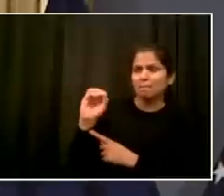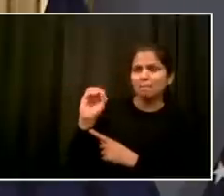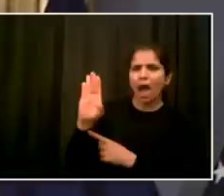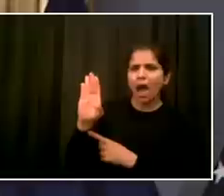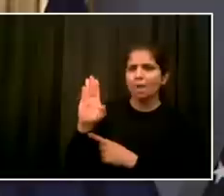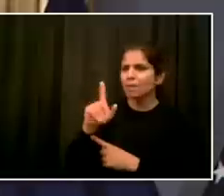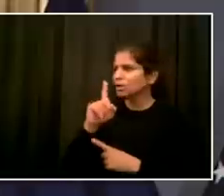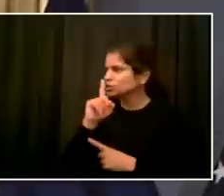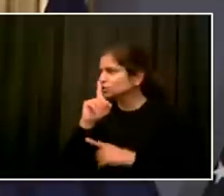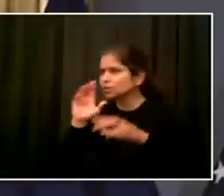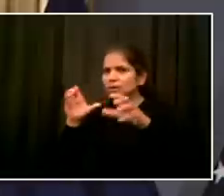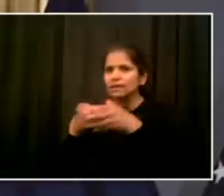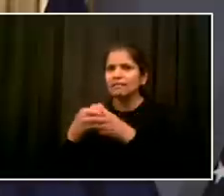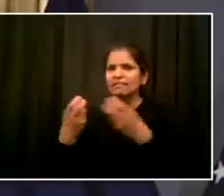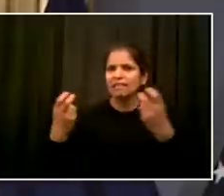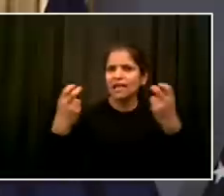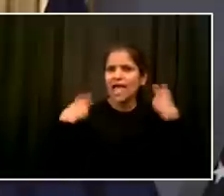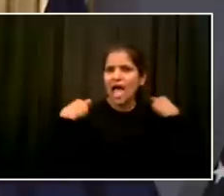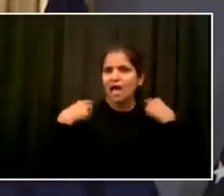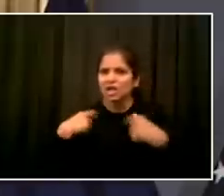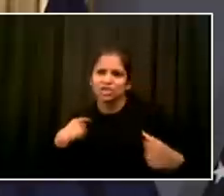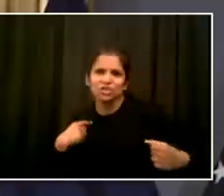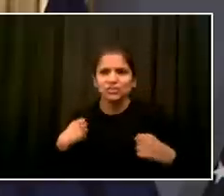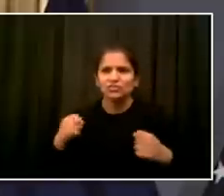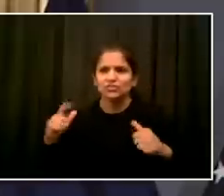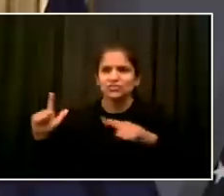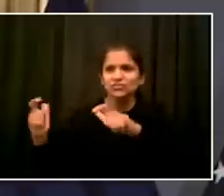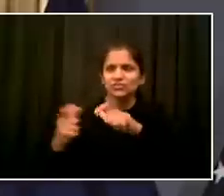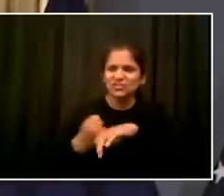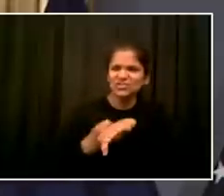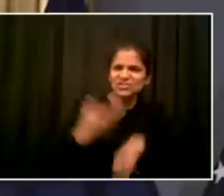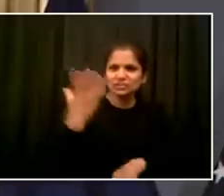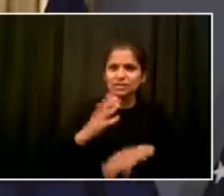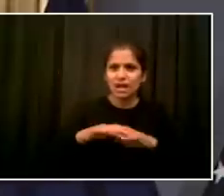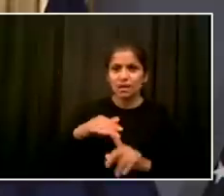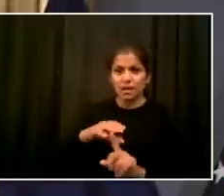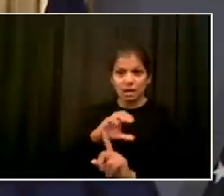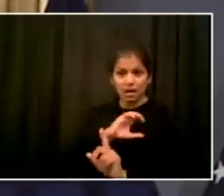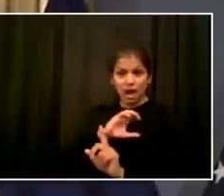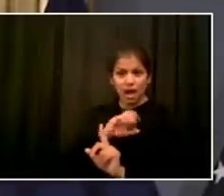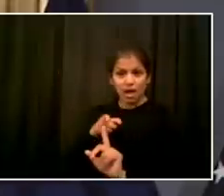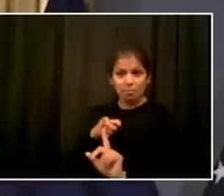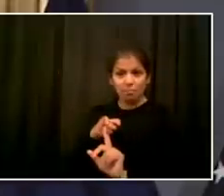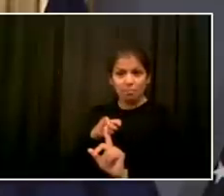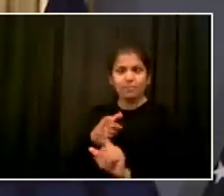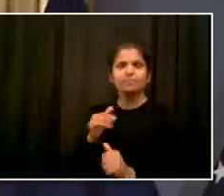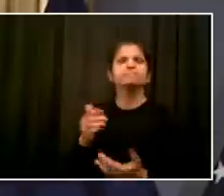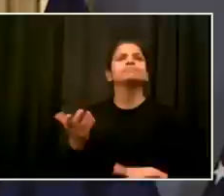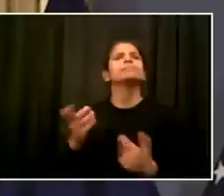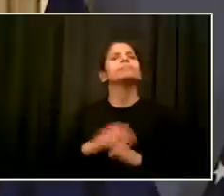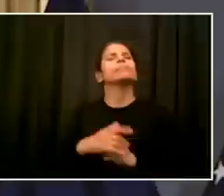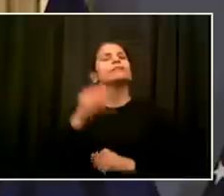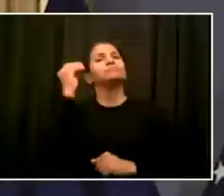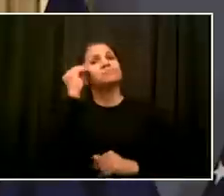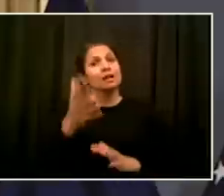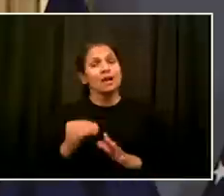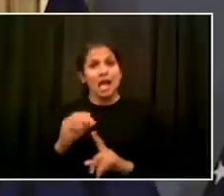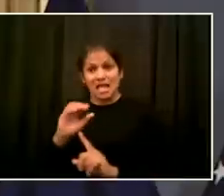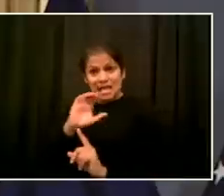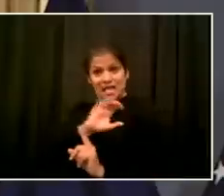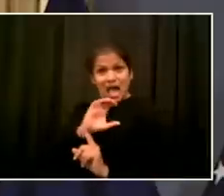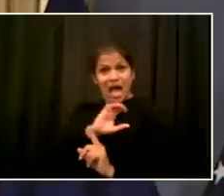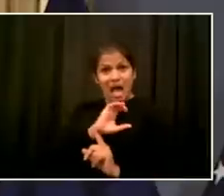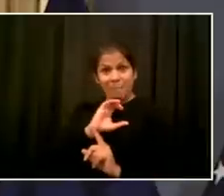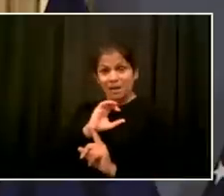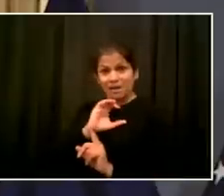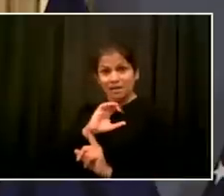in the world. And they are going to be looking to identify anyone from that incident, working with our federal prosecutors, working with the local,